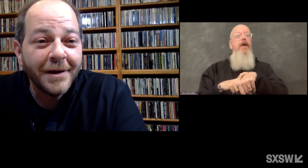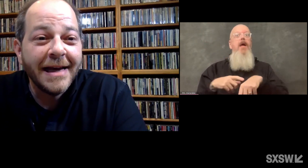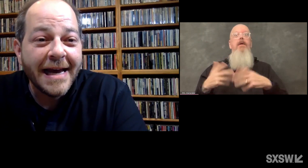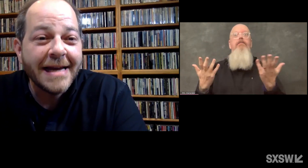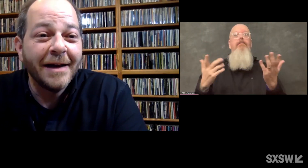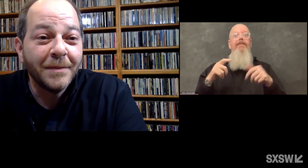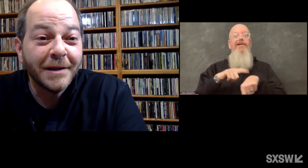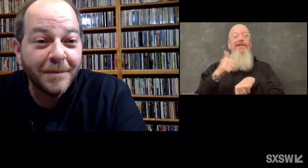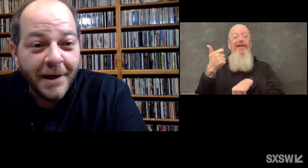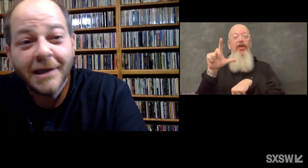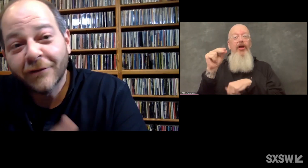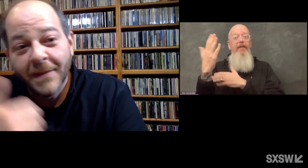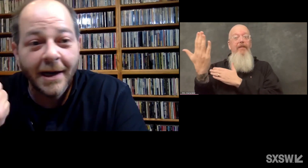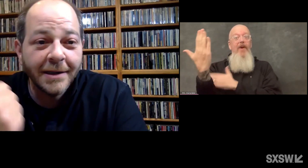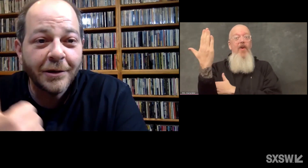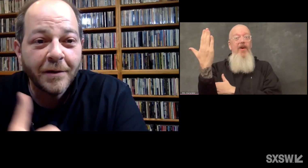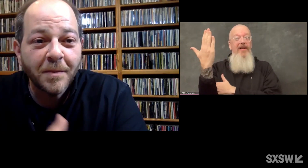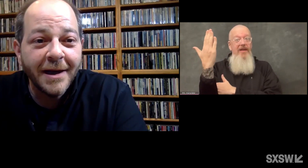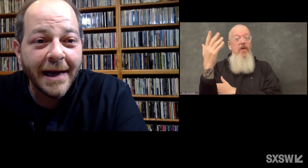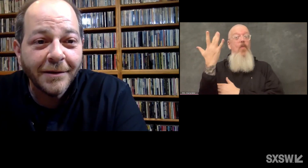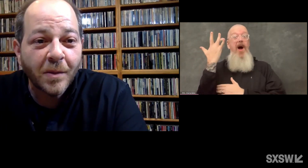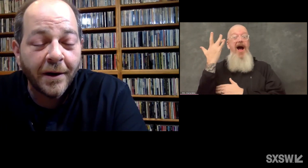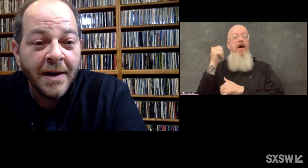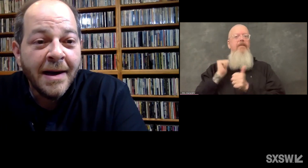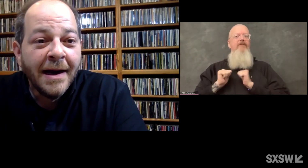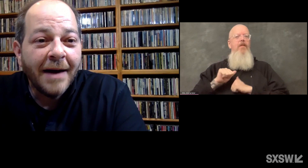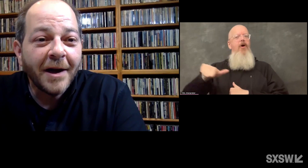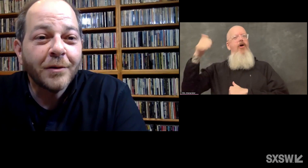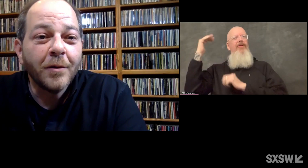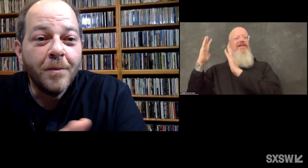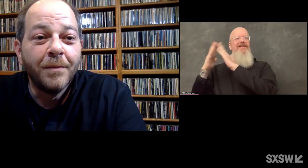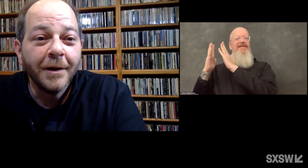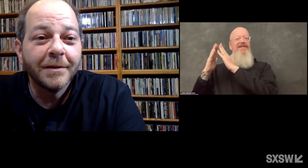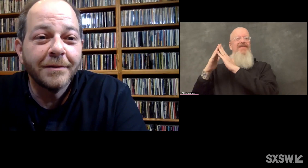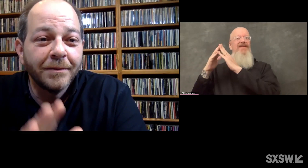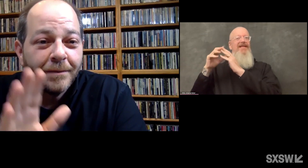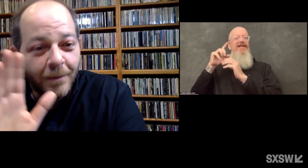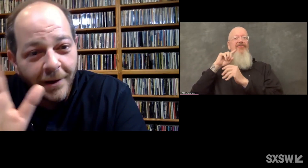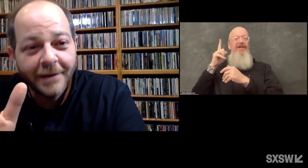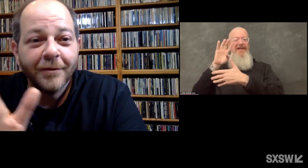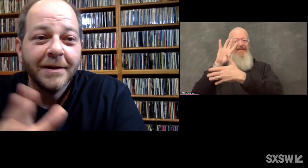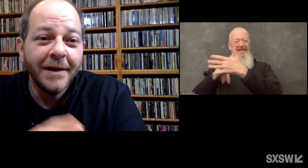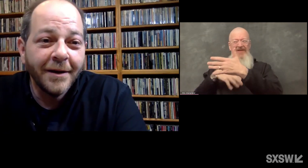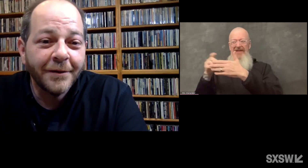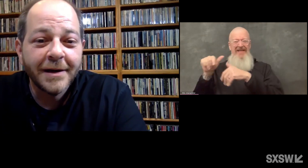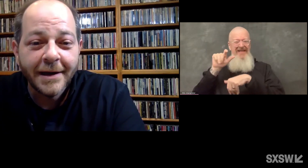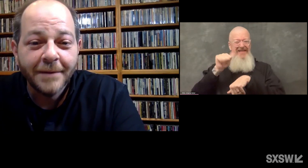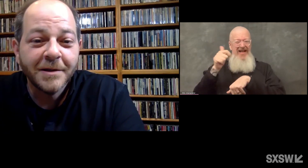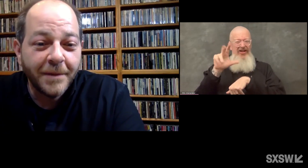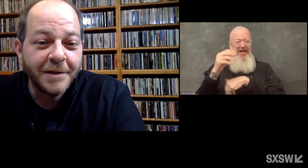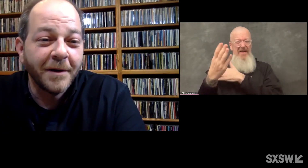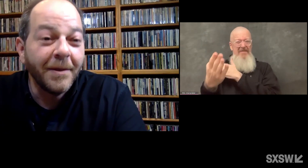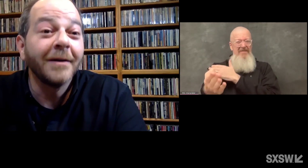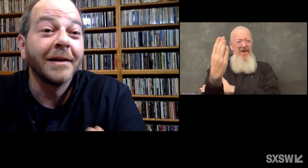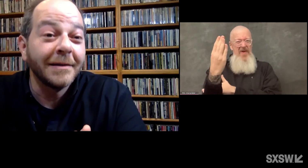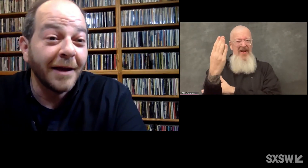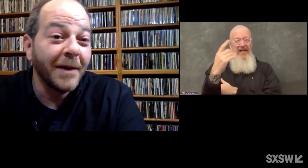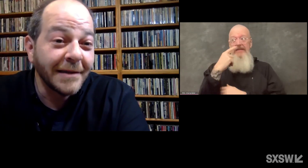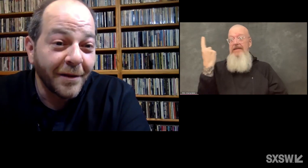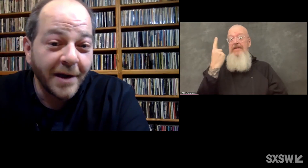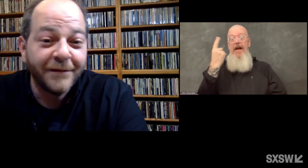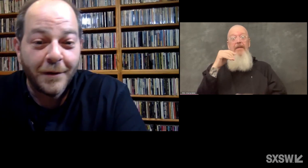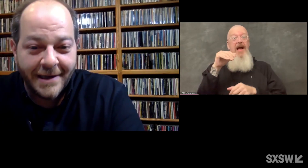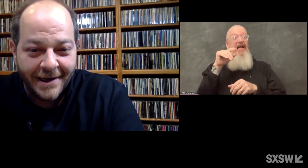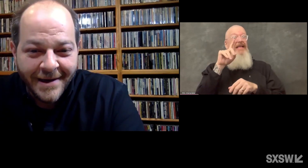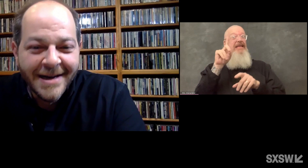10.30 a.m. speech from a concert he was playing elsewhere. I'm not sure who books Willie for a 10.30 a.m. speech, but apparently the